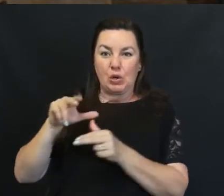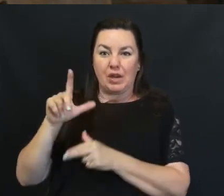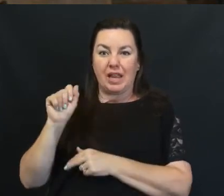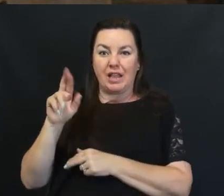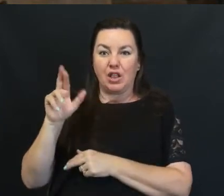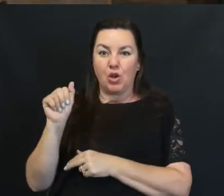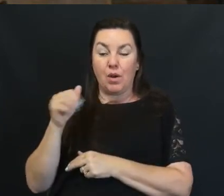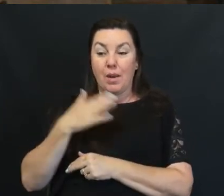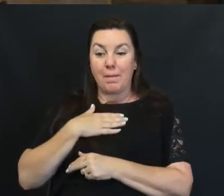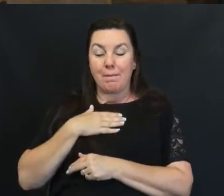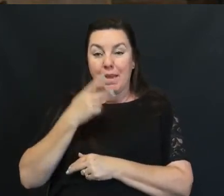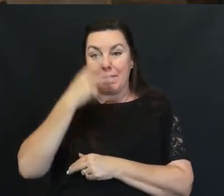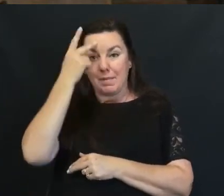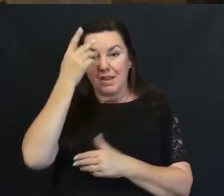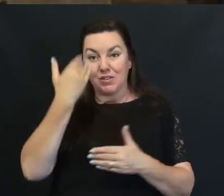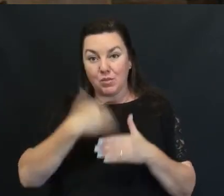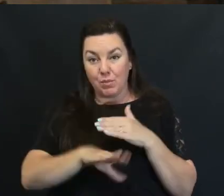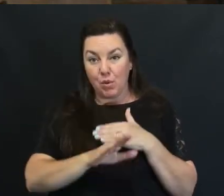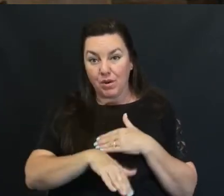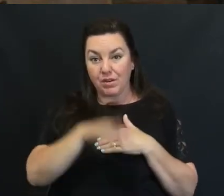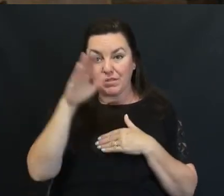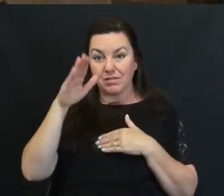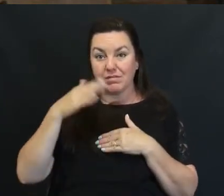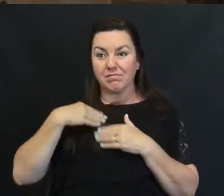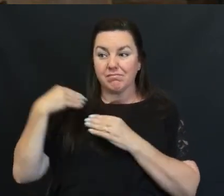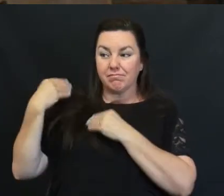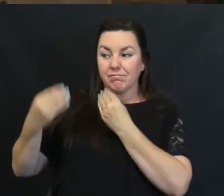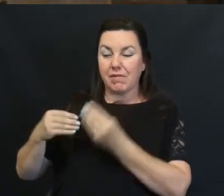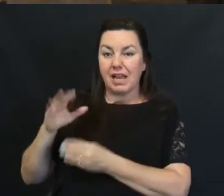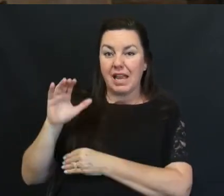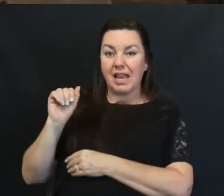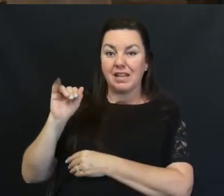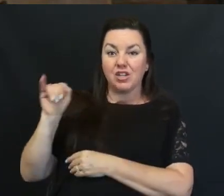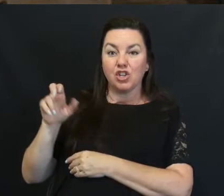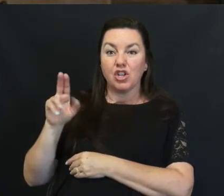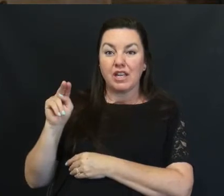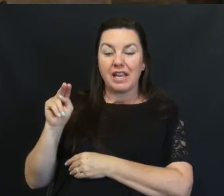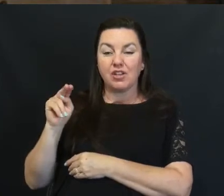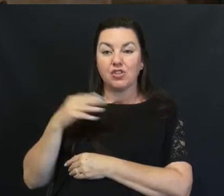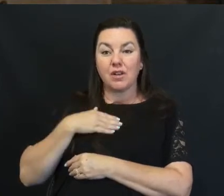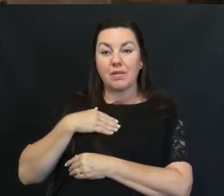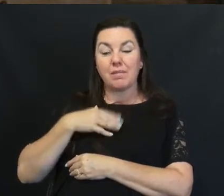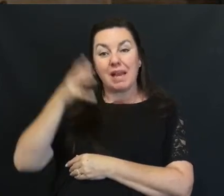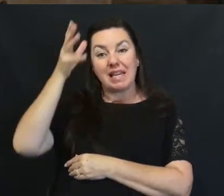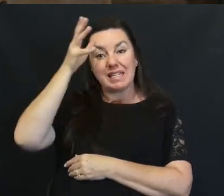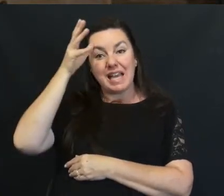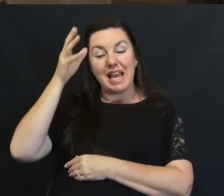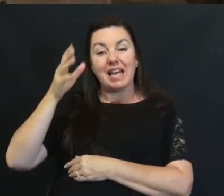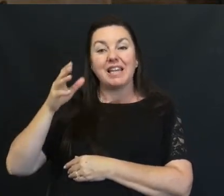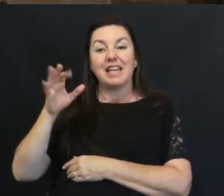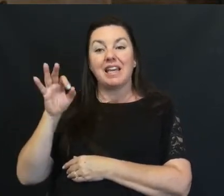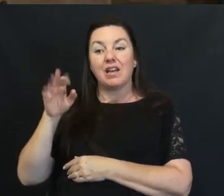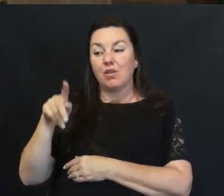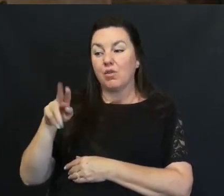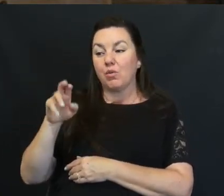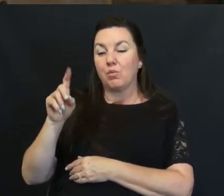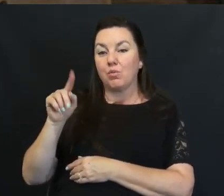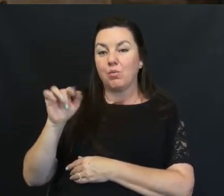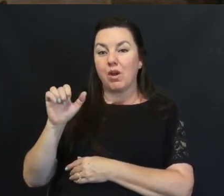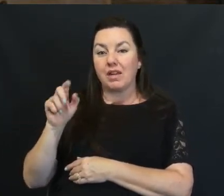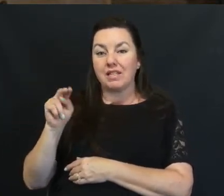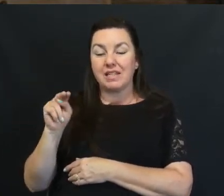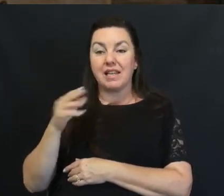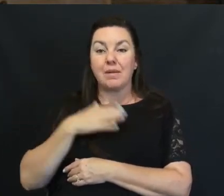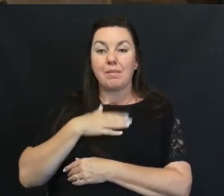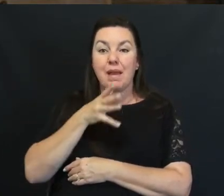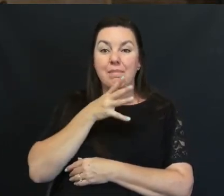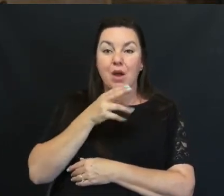And raised there My heritage is Cajun My dad was Protestant My mom was Catholic Sadly I